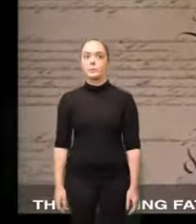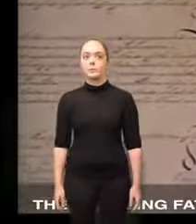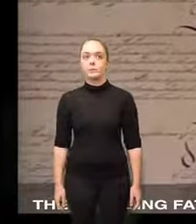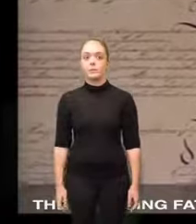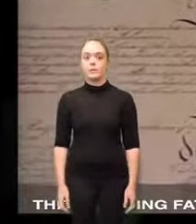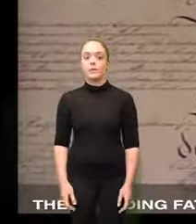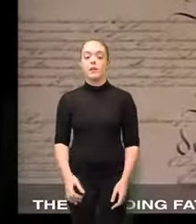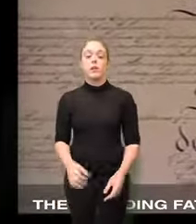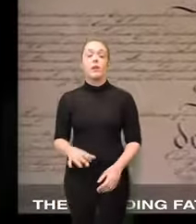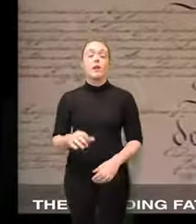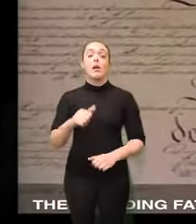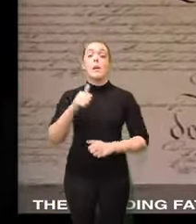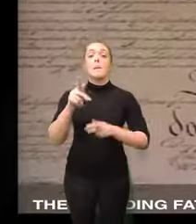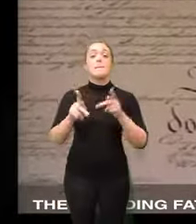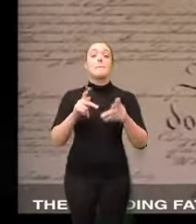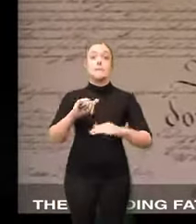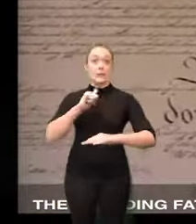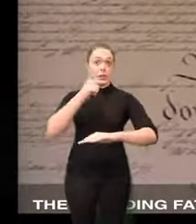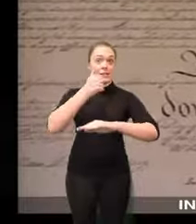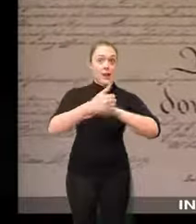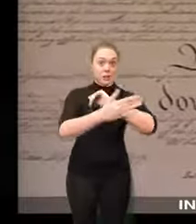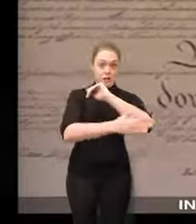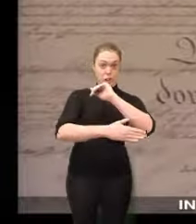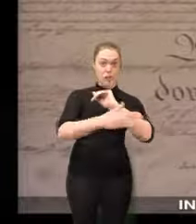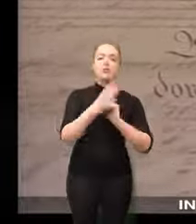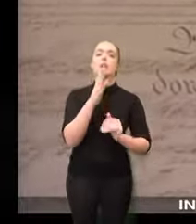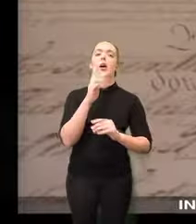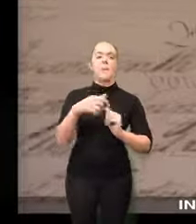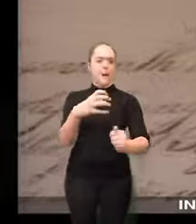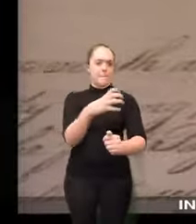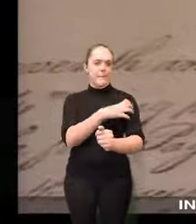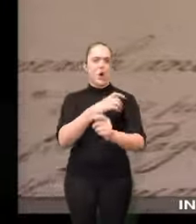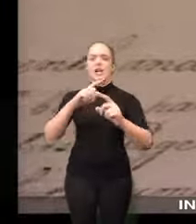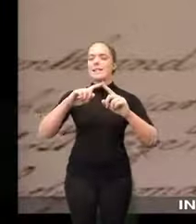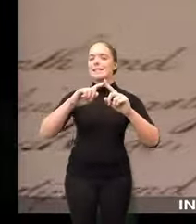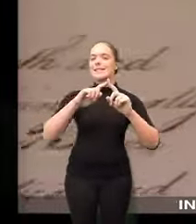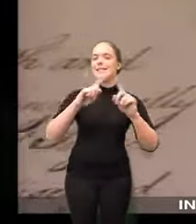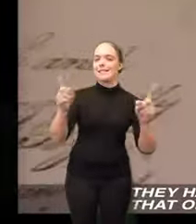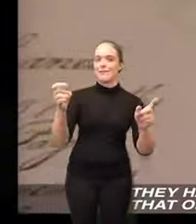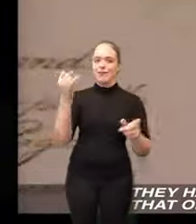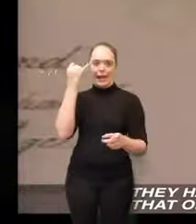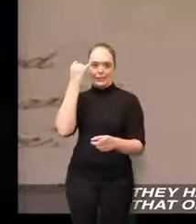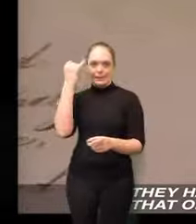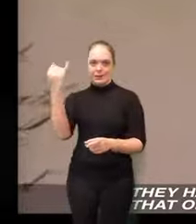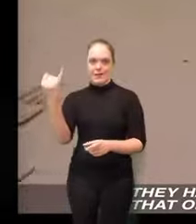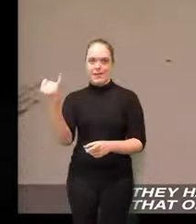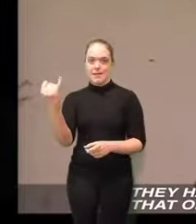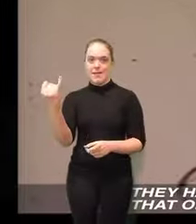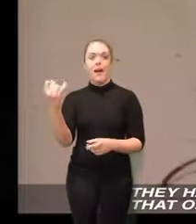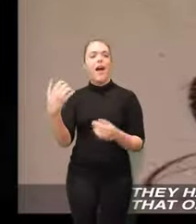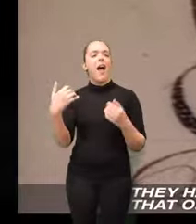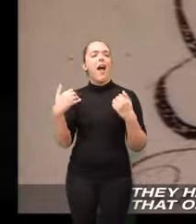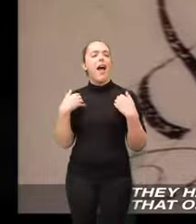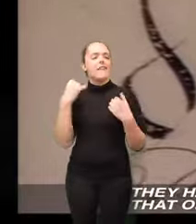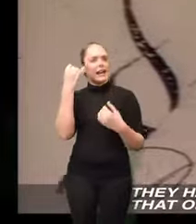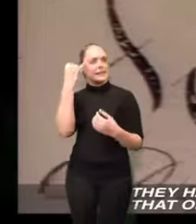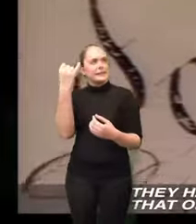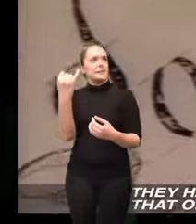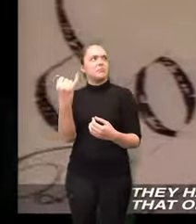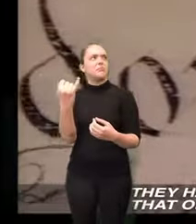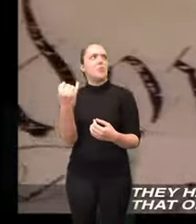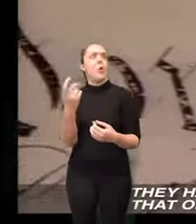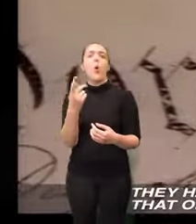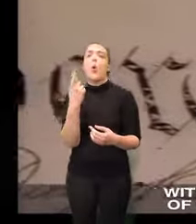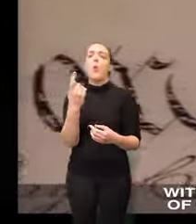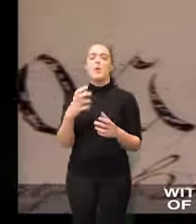the founding fathers have addressed the issue of power in an entirely new way they have put forward the idea that